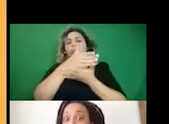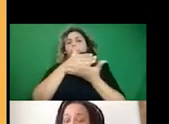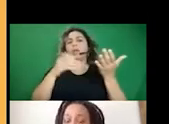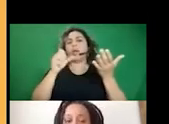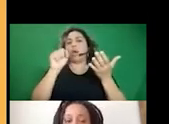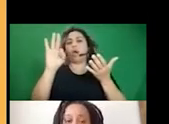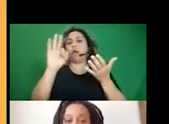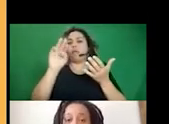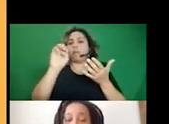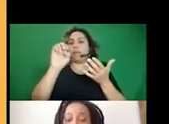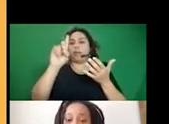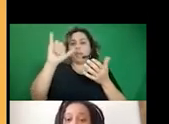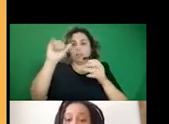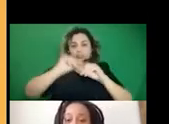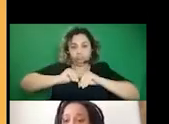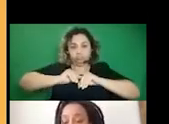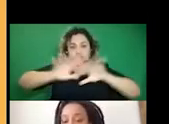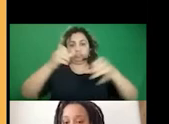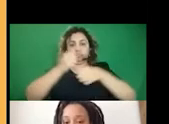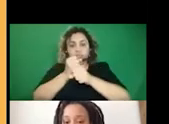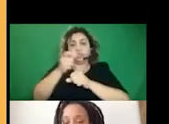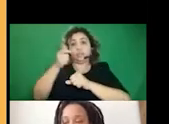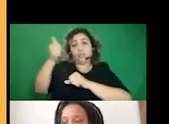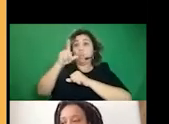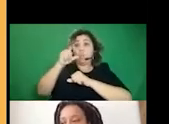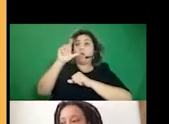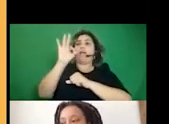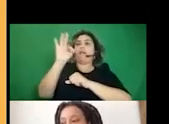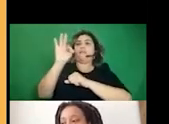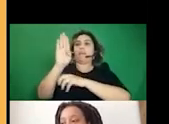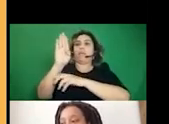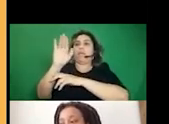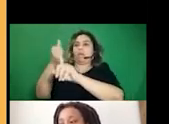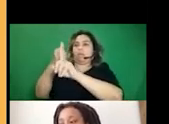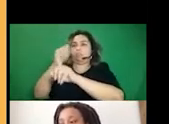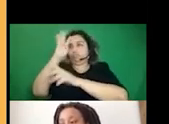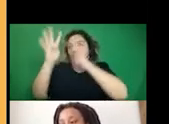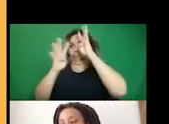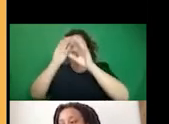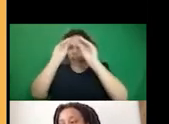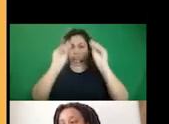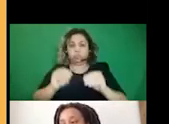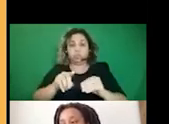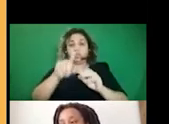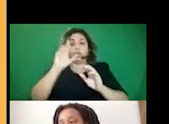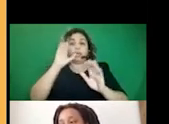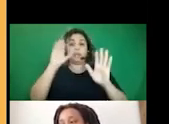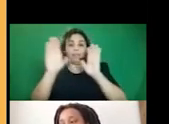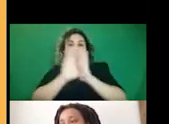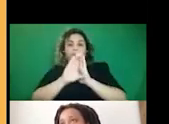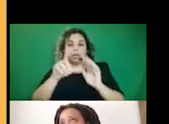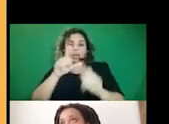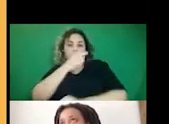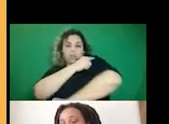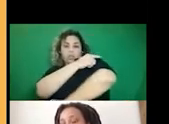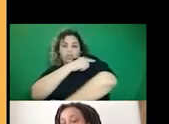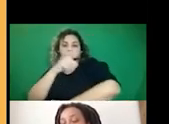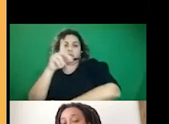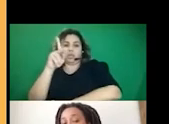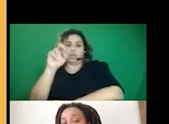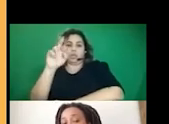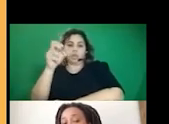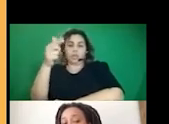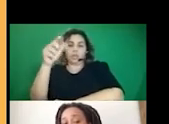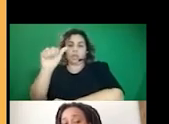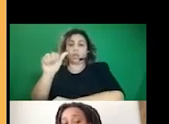media that was created by the FBI. Um, and it depicts Ron Carrenga, who was the leader